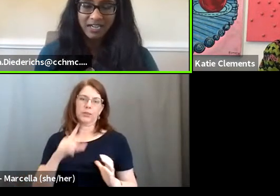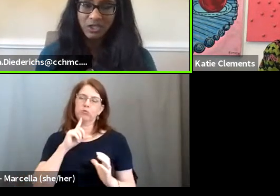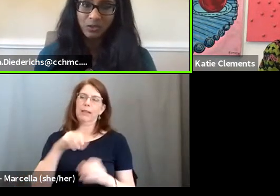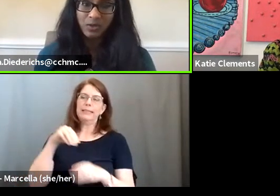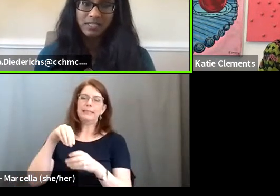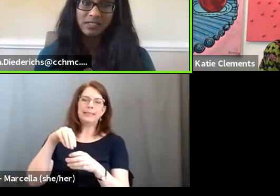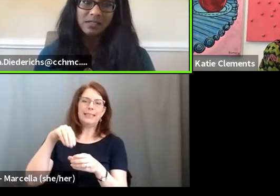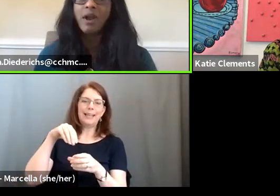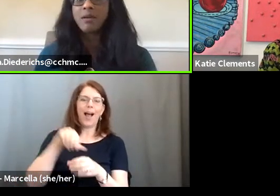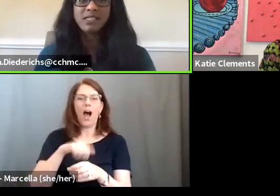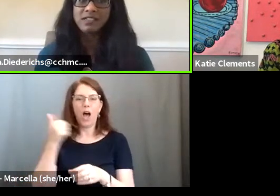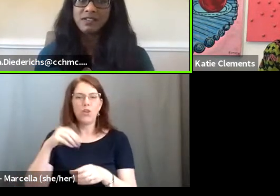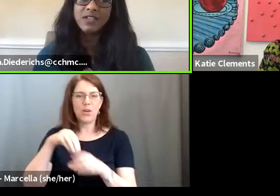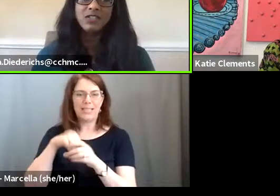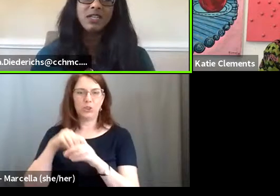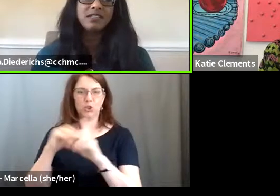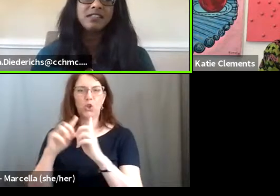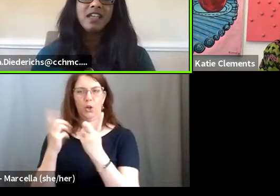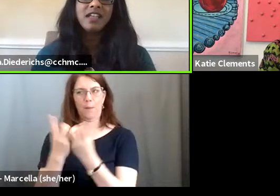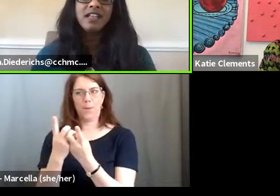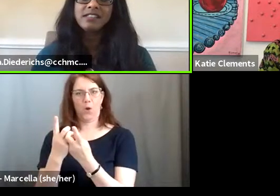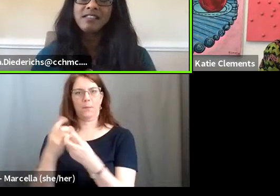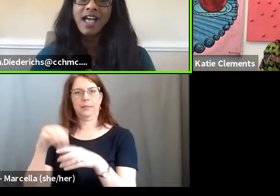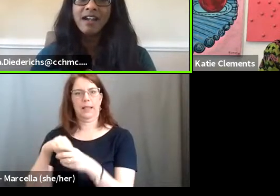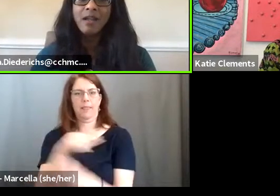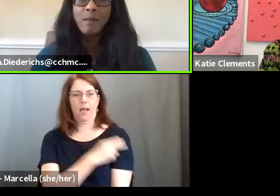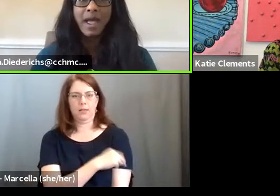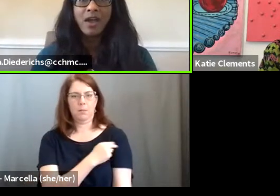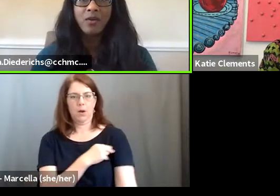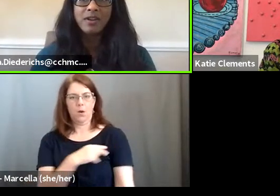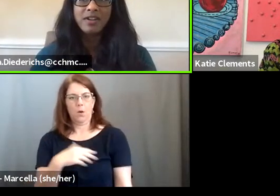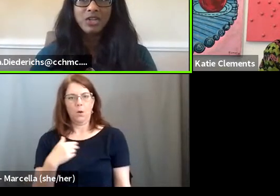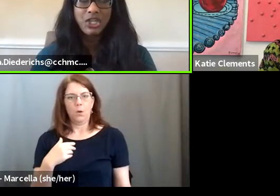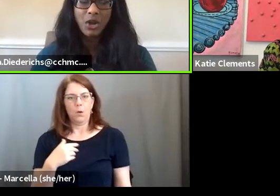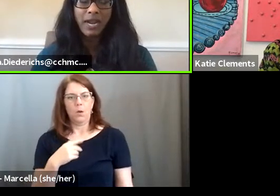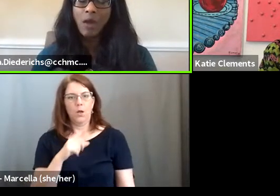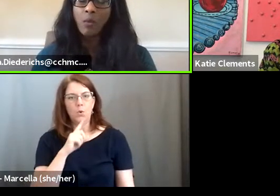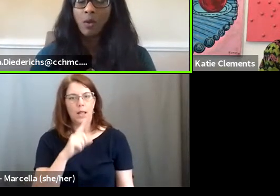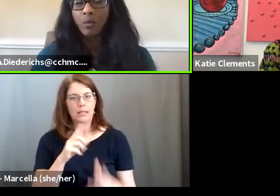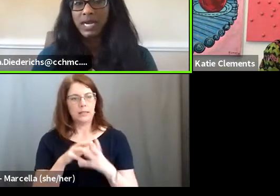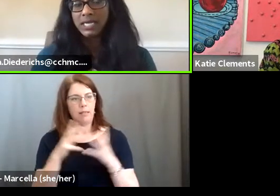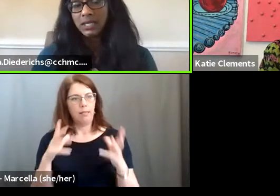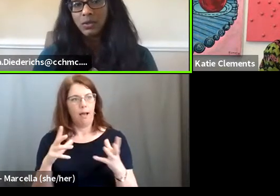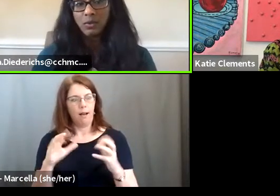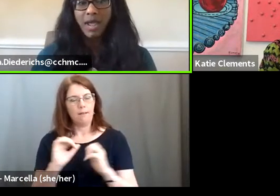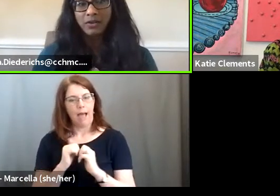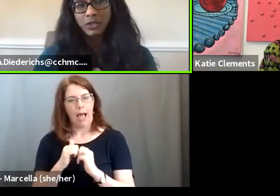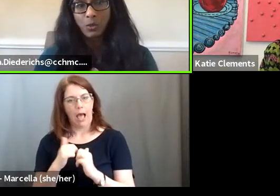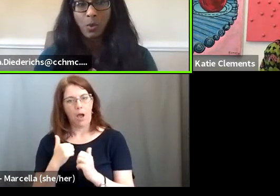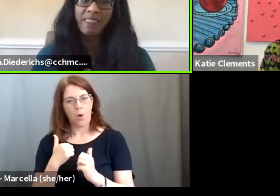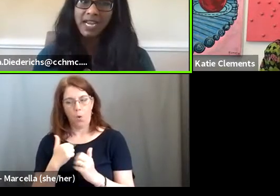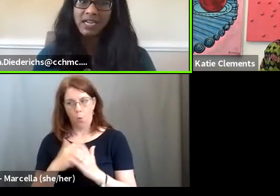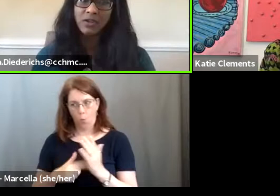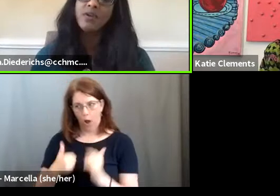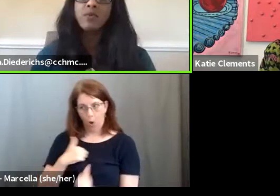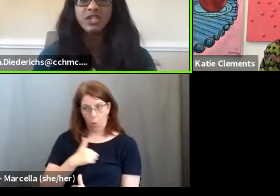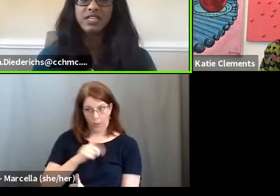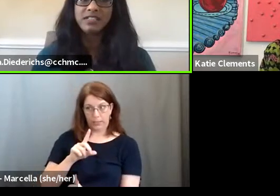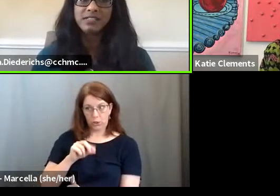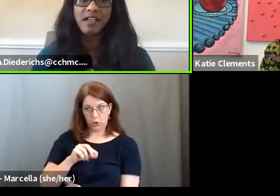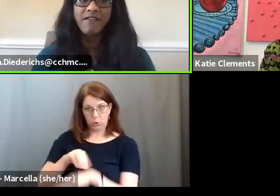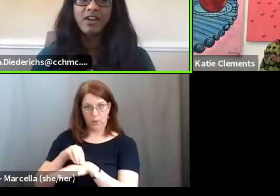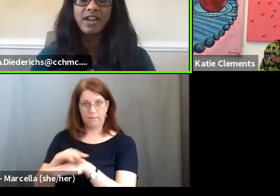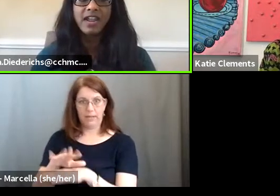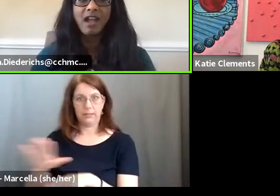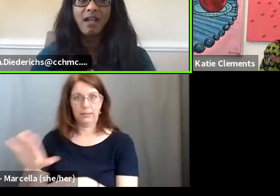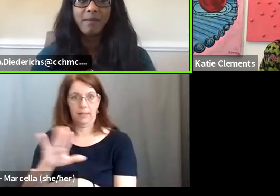Cincinnati Children's departments and divisions. It's a lot about showing how, what we do matters to what they do, which